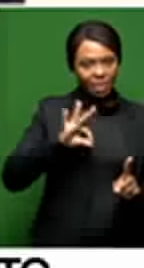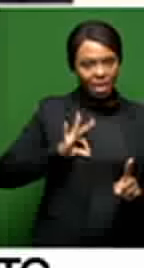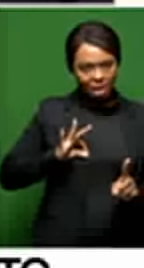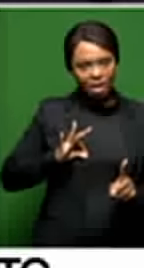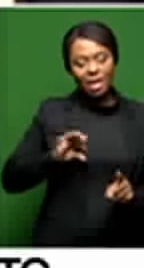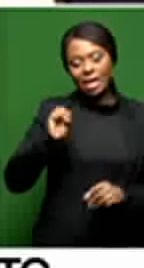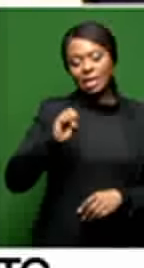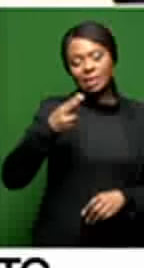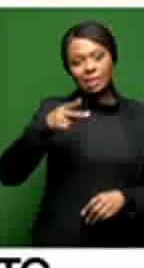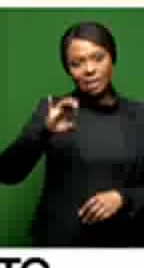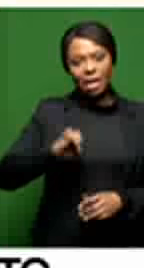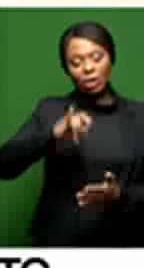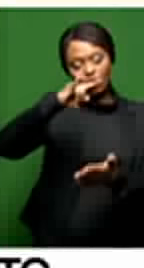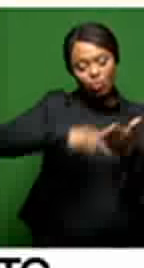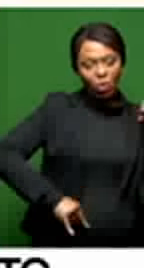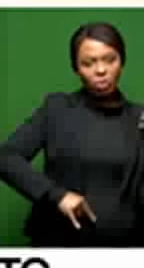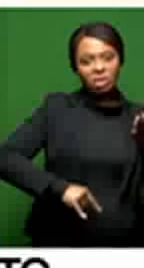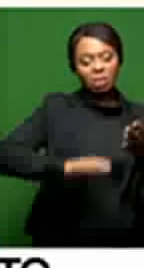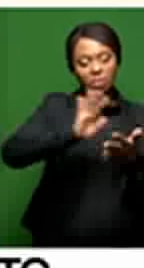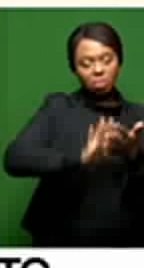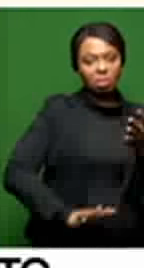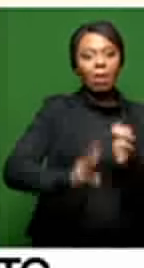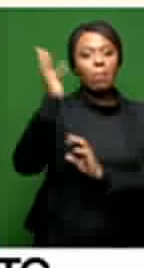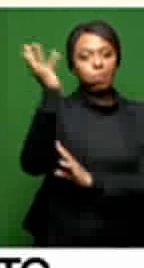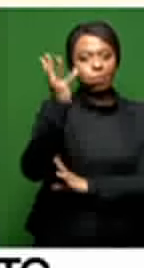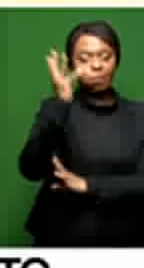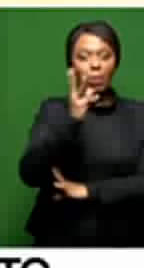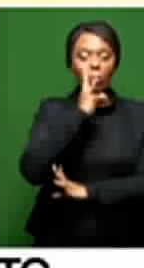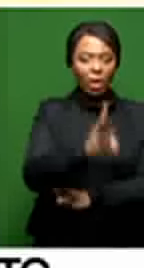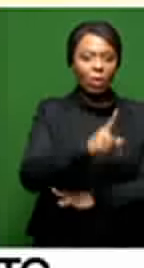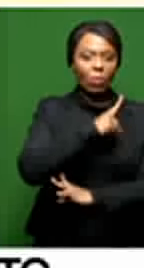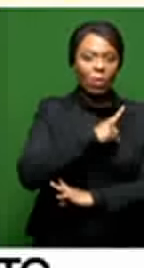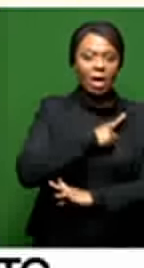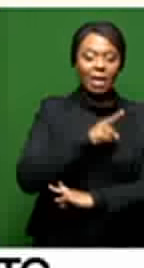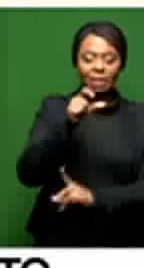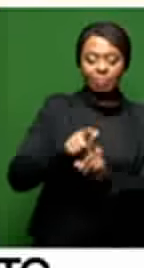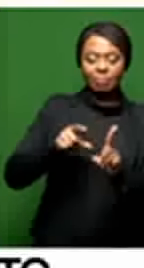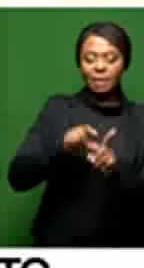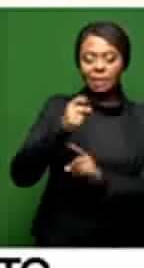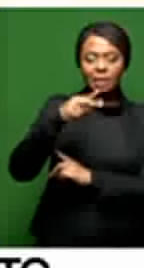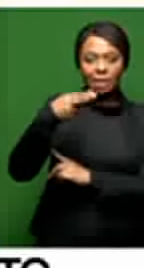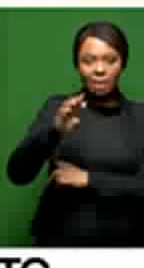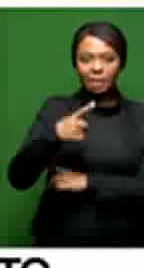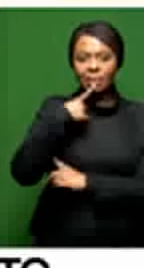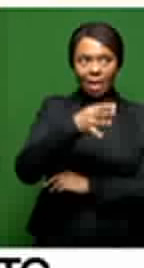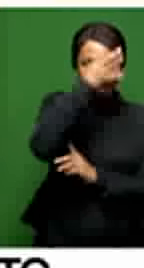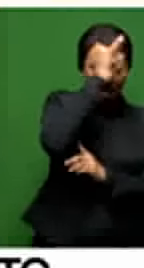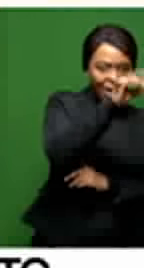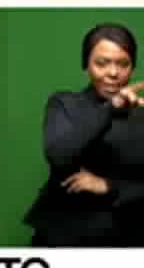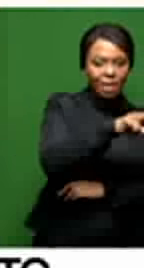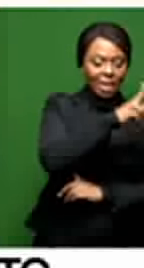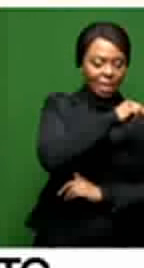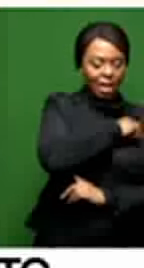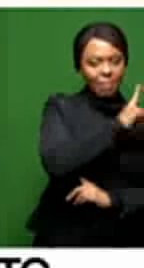eulogy. Of course, remember that on Tuesday, Premier Zigalala led the KwaZulu-Natal government to meet with their family.